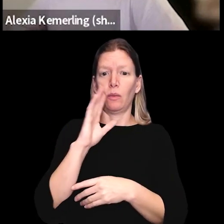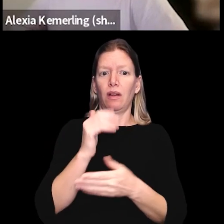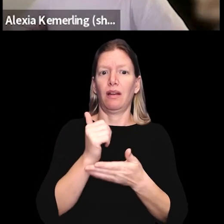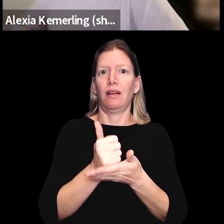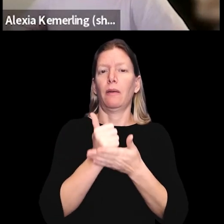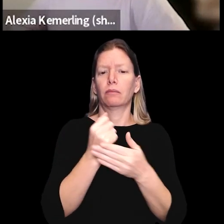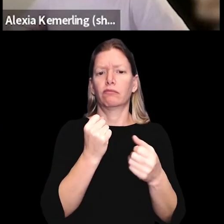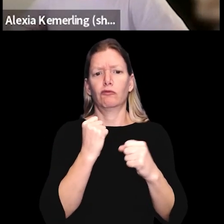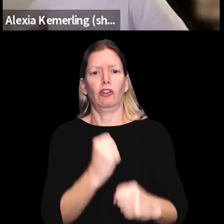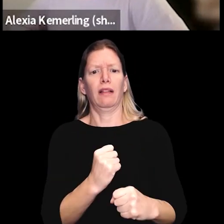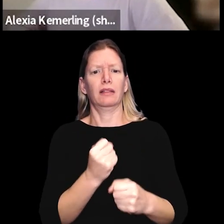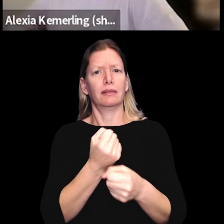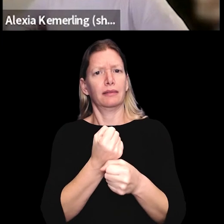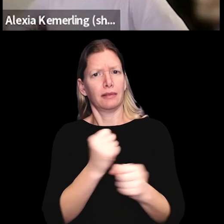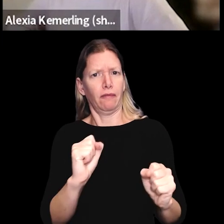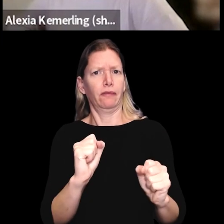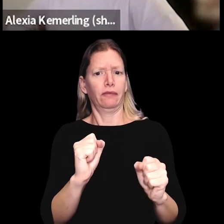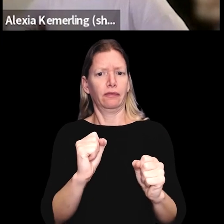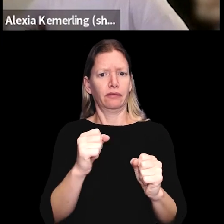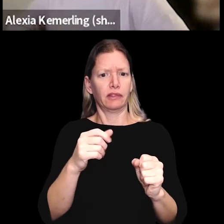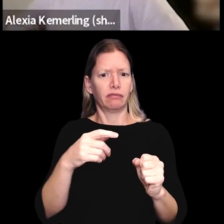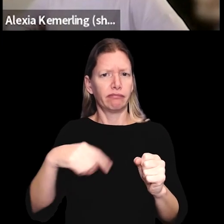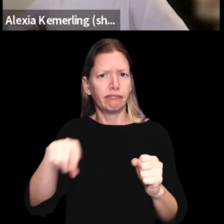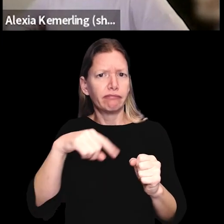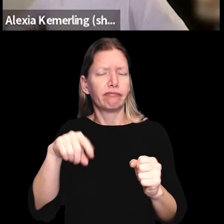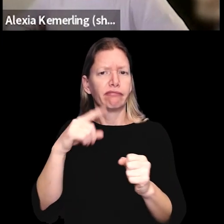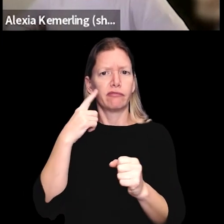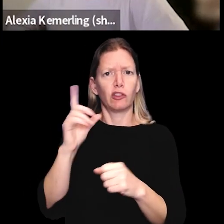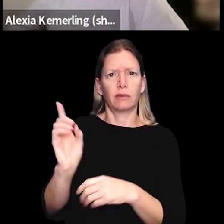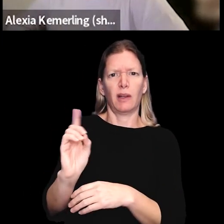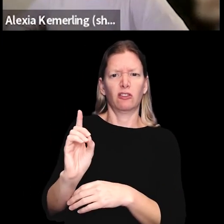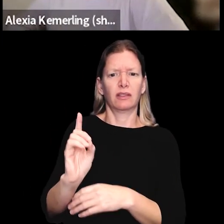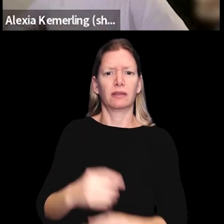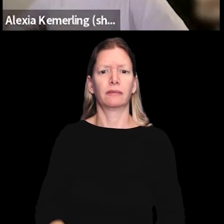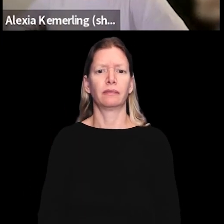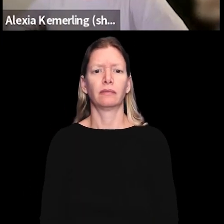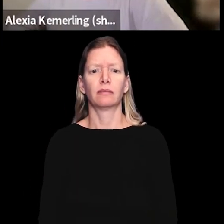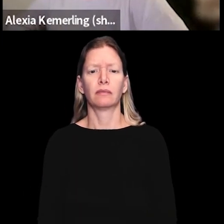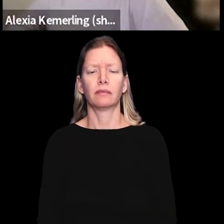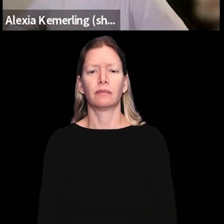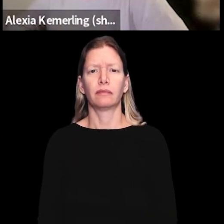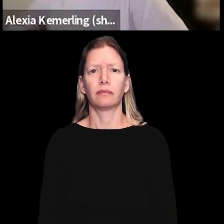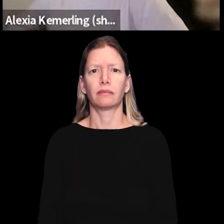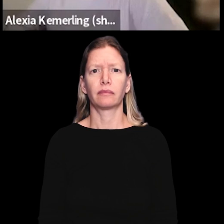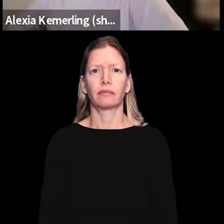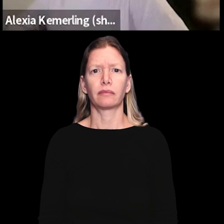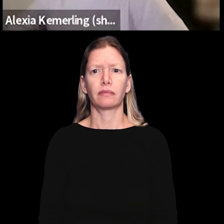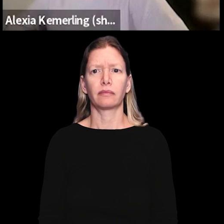Act would really strengthen some of the safety placeholders